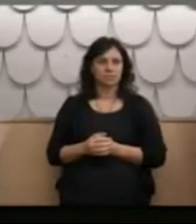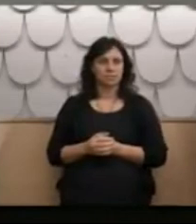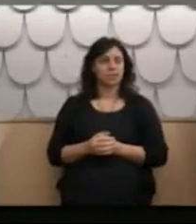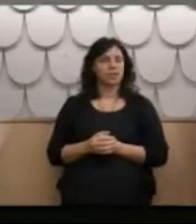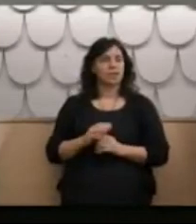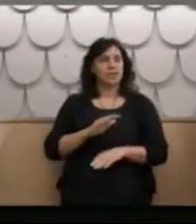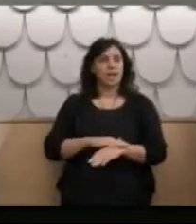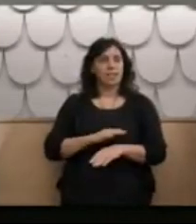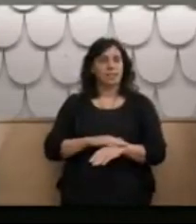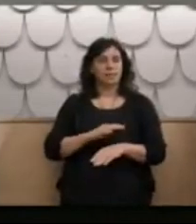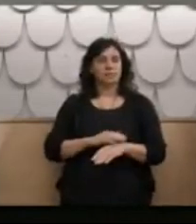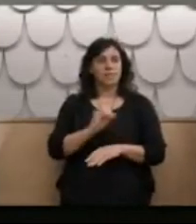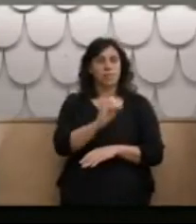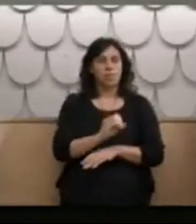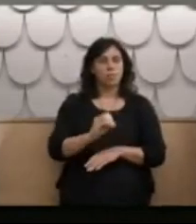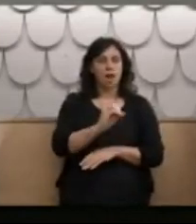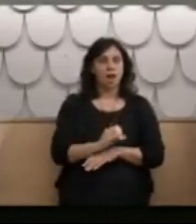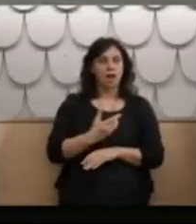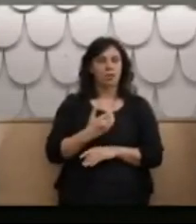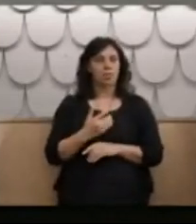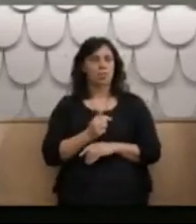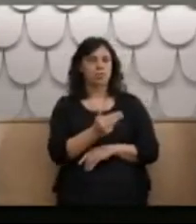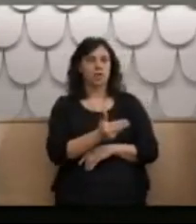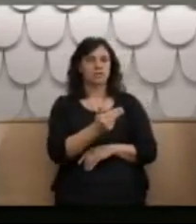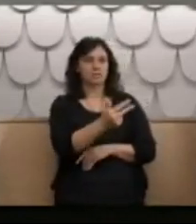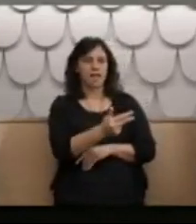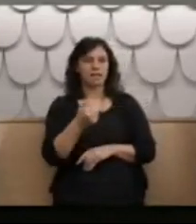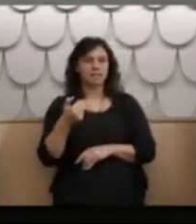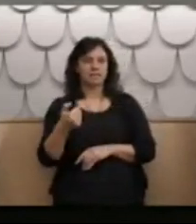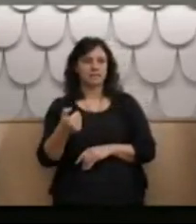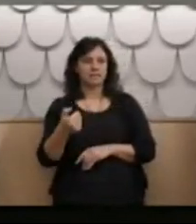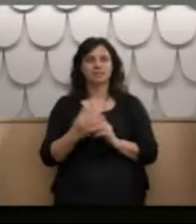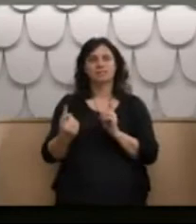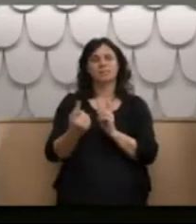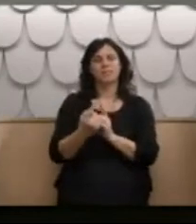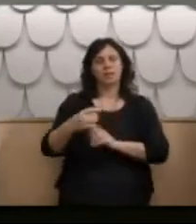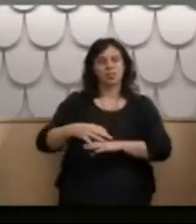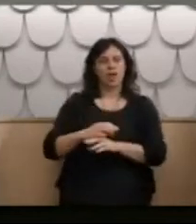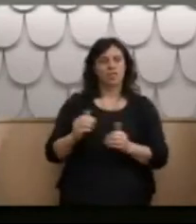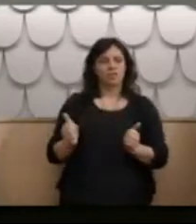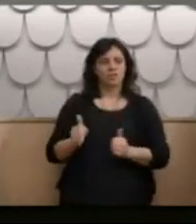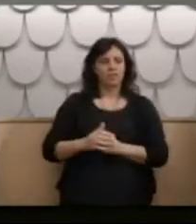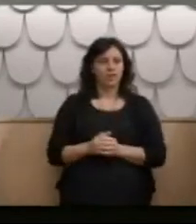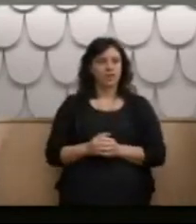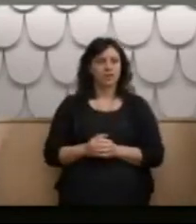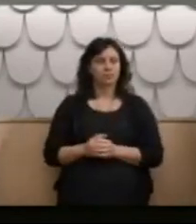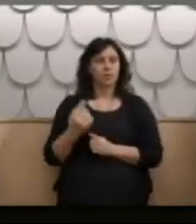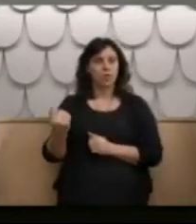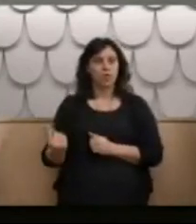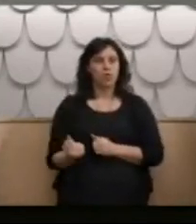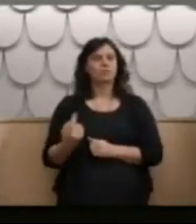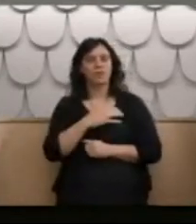care as a teenager and forced to give up her baby, which she conceived while in care. She understood me.